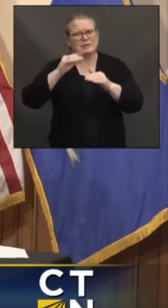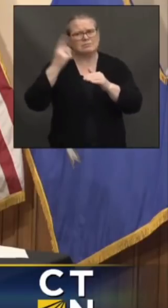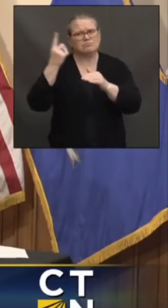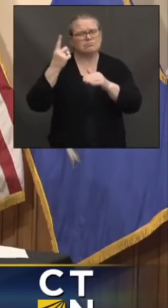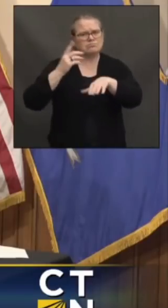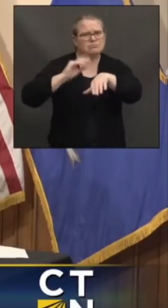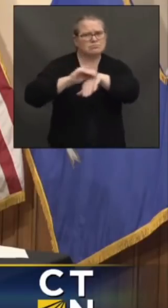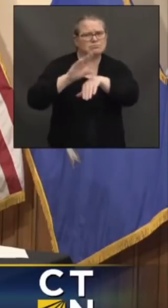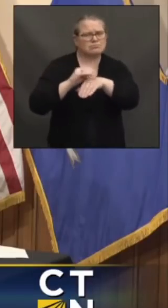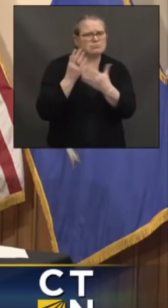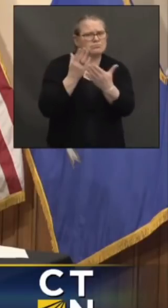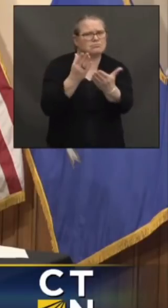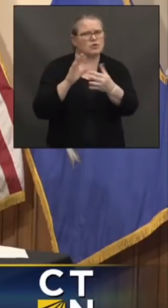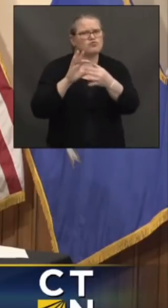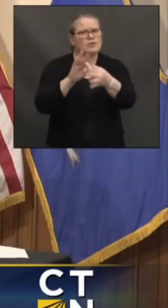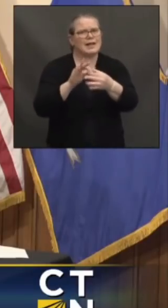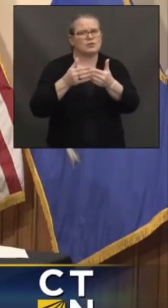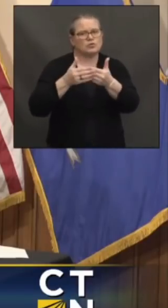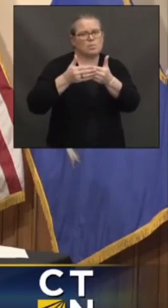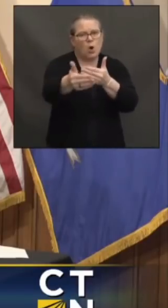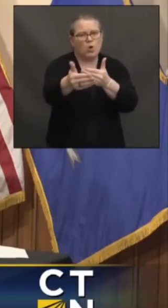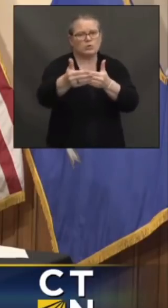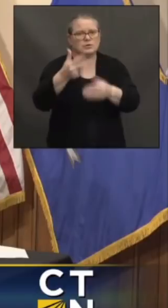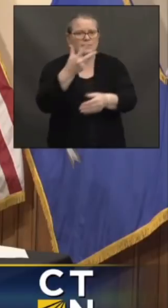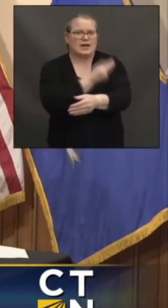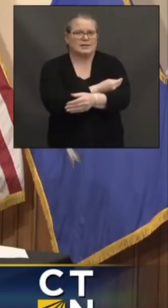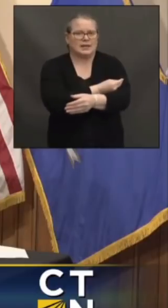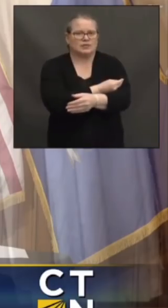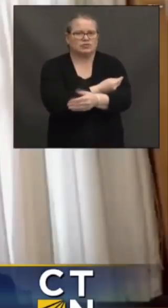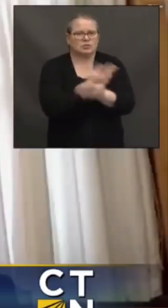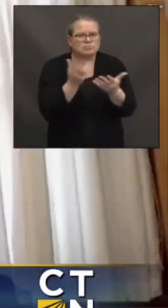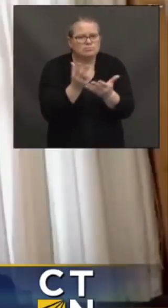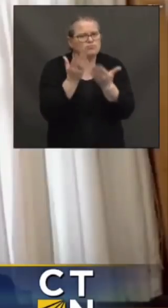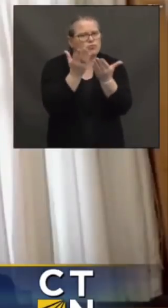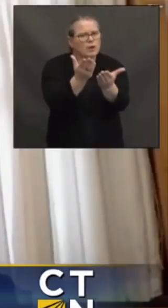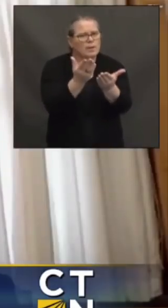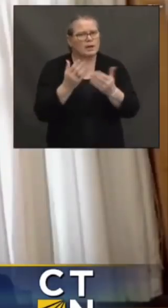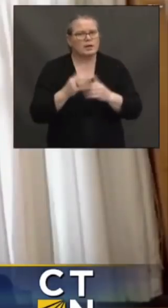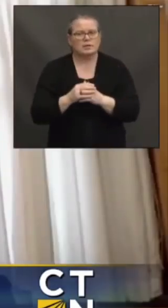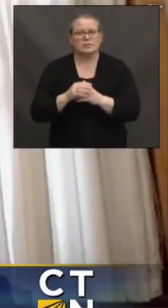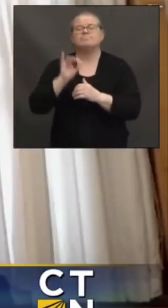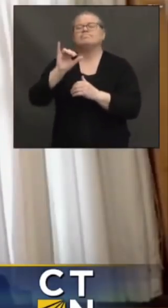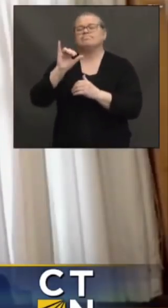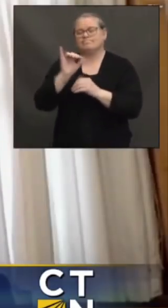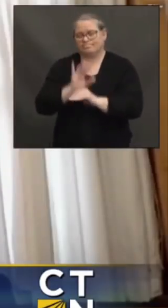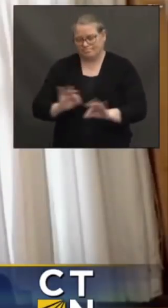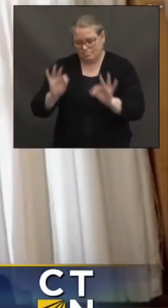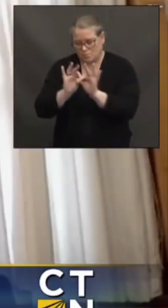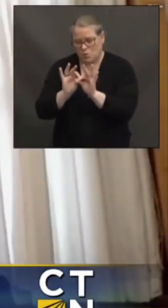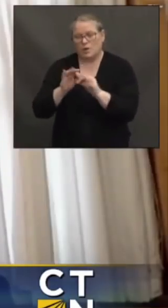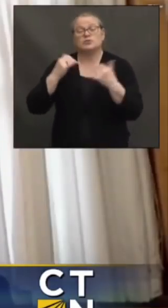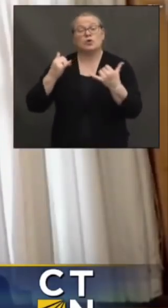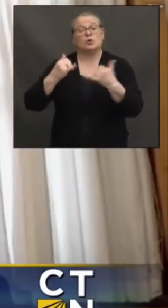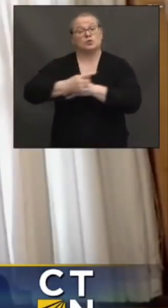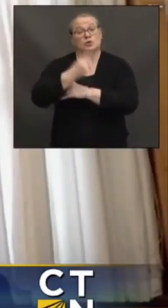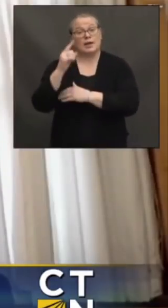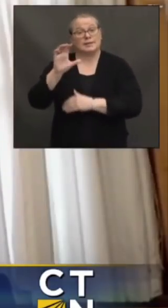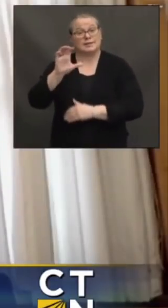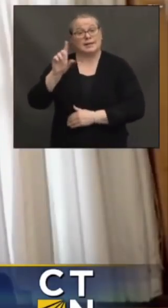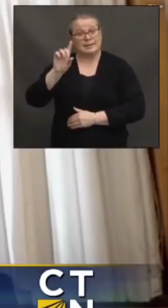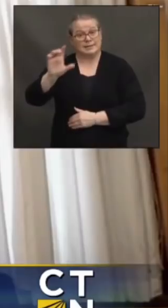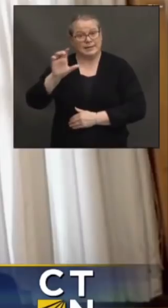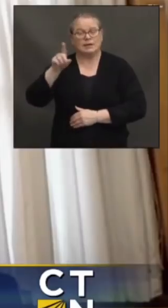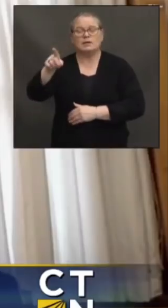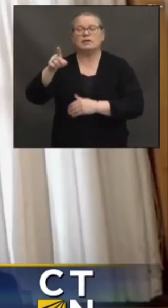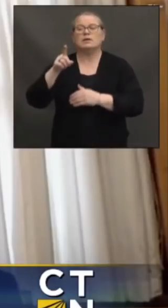Anything on that? Yeah. Okay, so this is an important point. The guidance that the CDC put out today with regards to activities